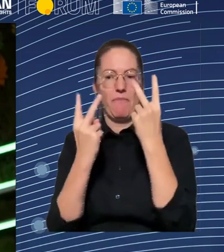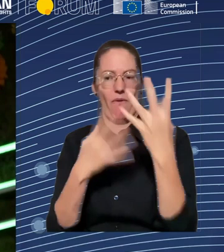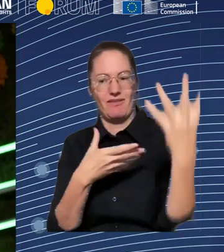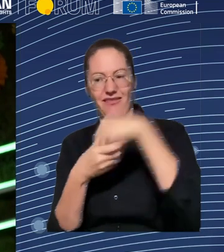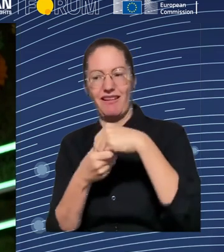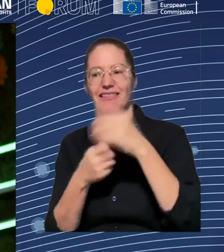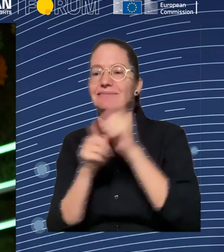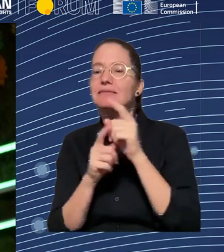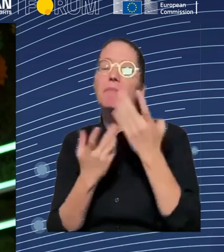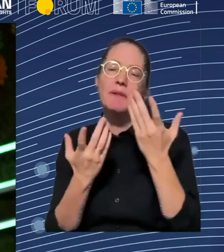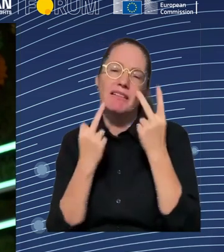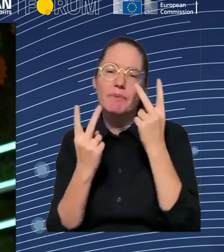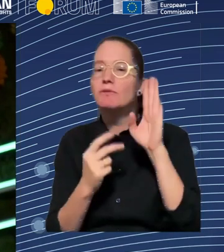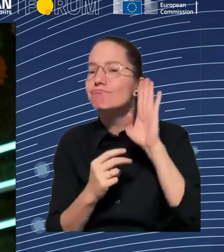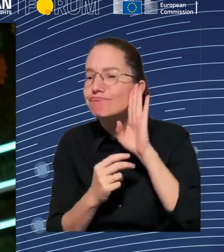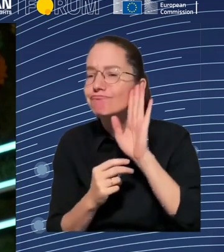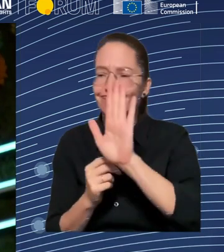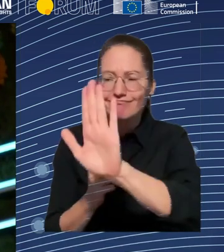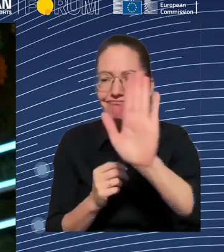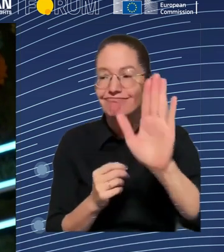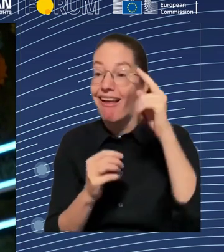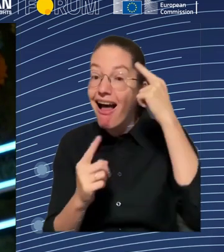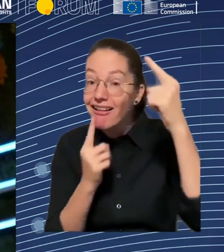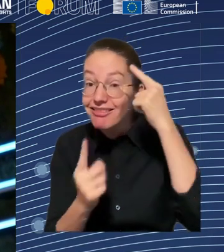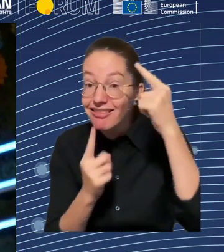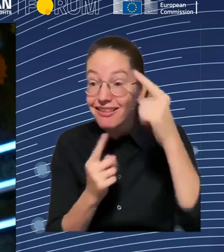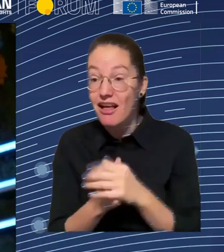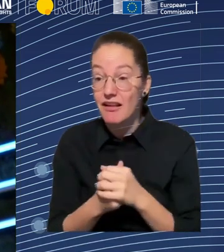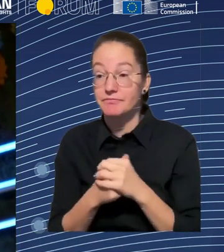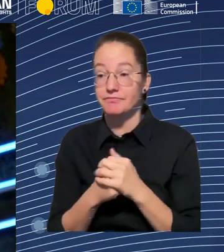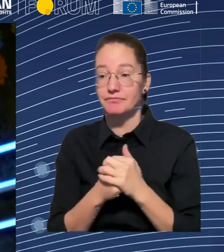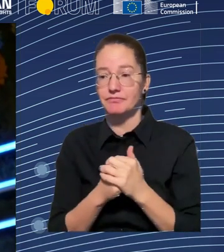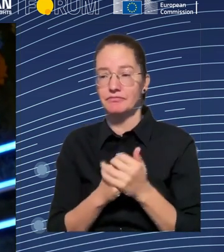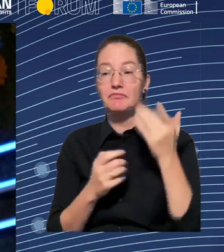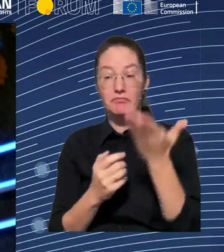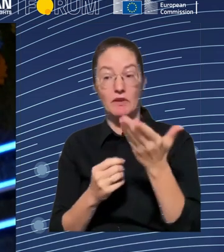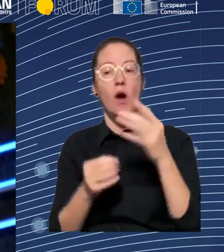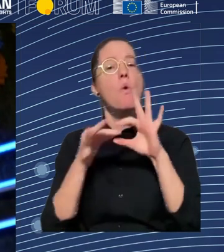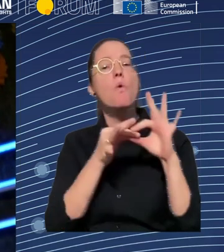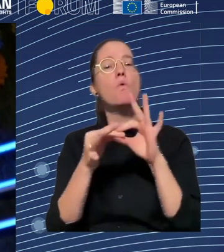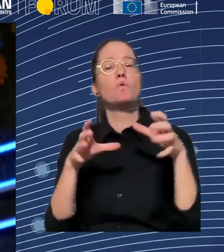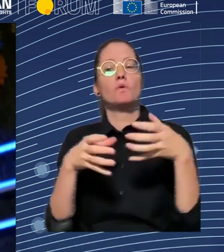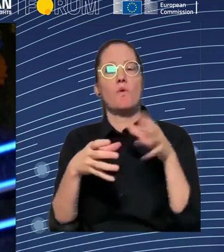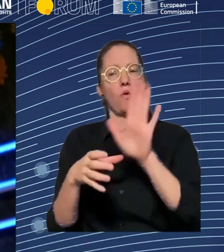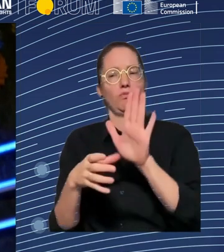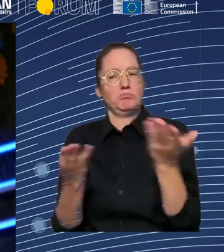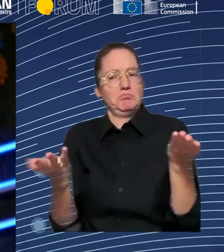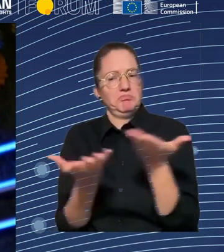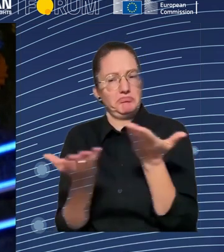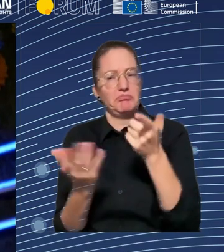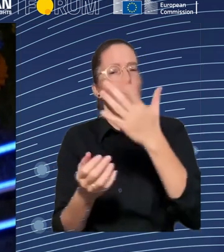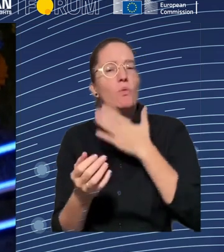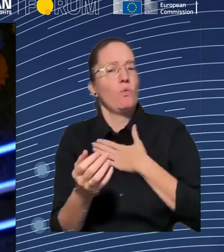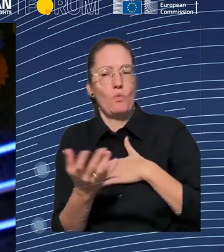is that young people are less likely to be a union member. And so, they asked them why, and